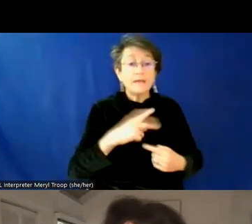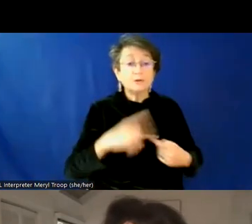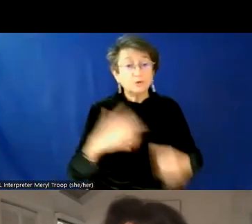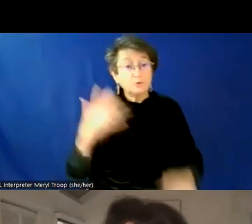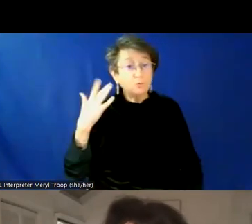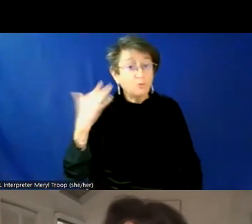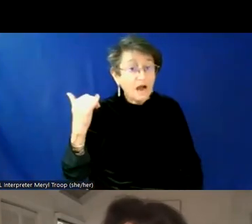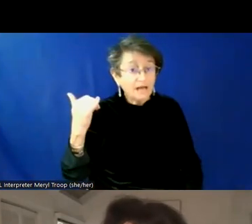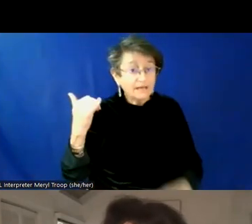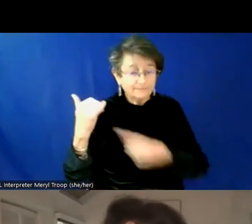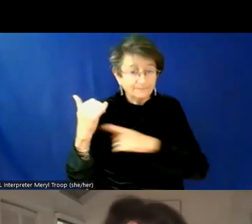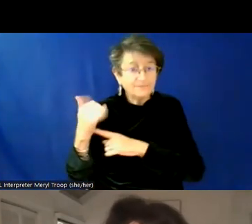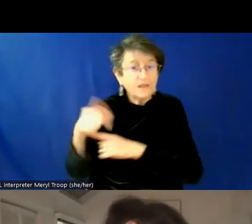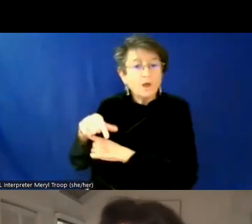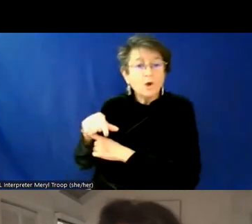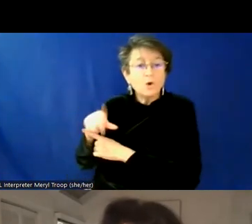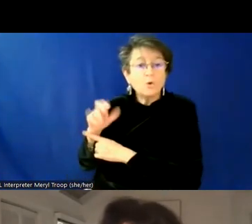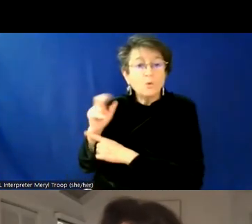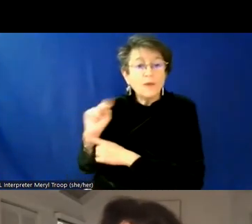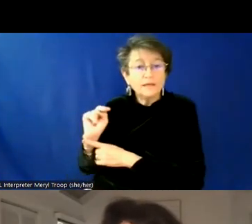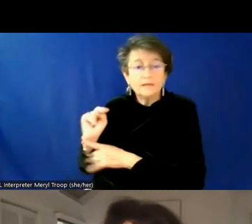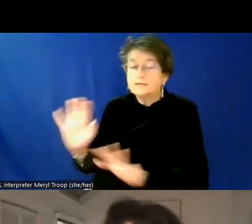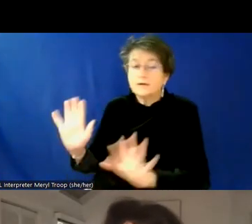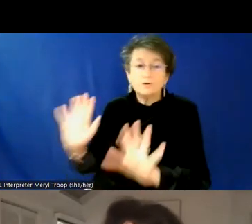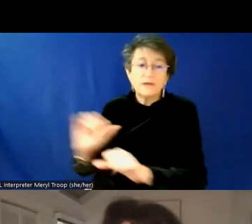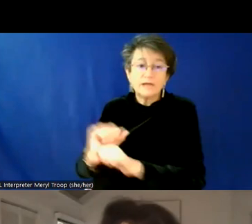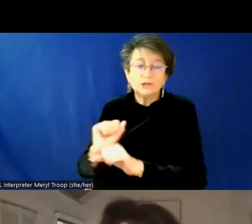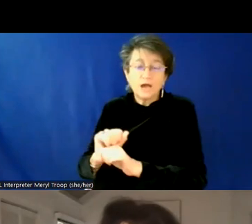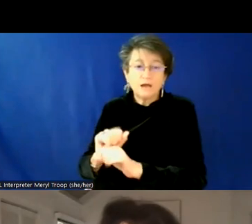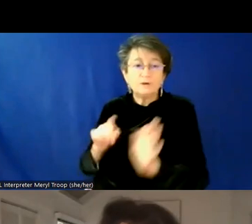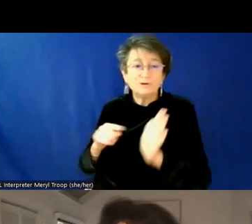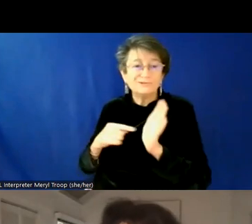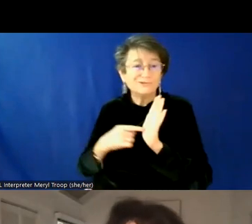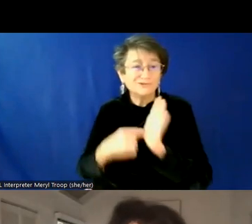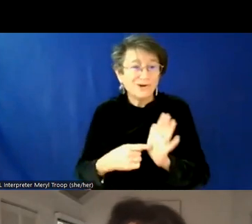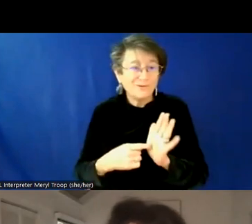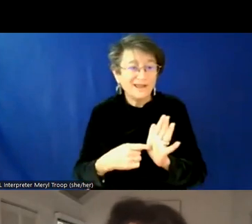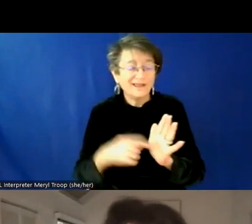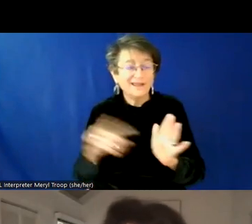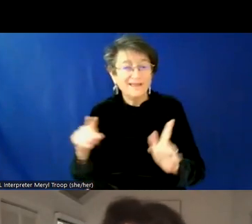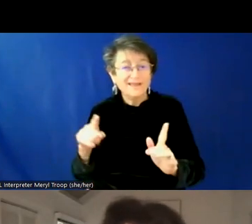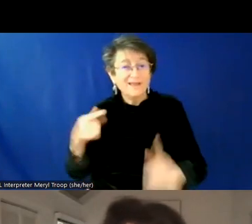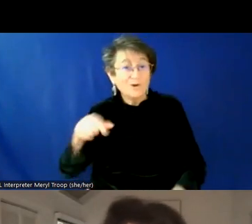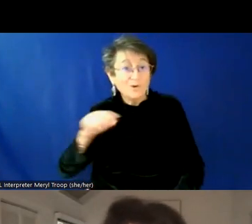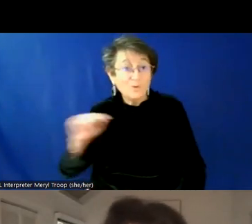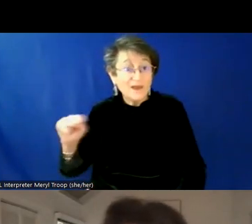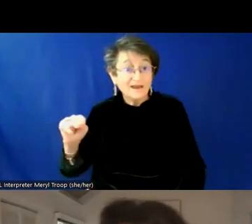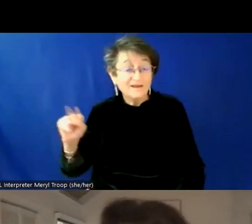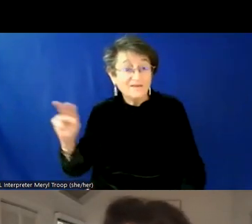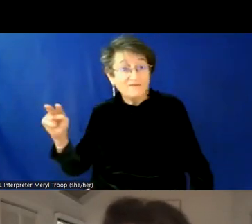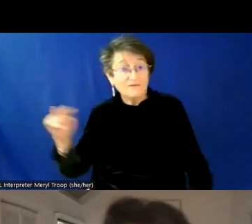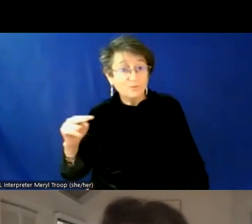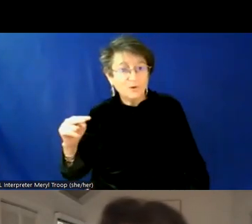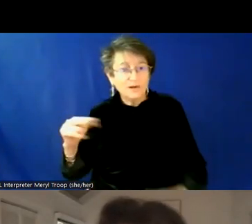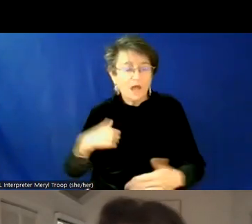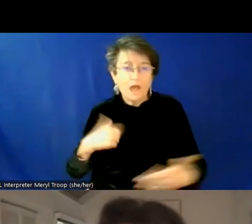a great job of sort of showing the divergent viewpoints of, of, uh, Quinn and, um, I'm sorry,